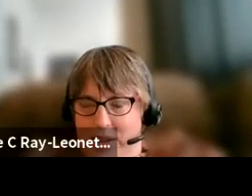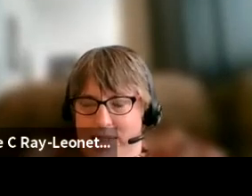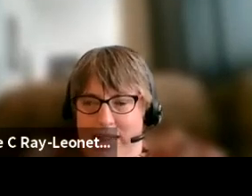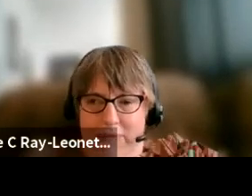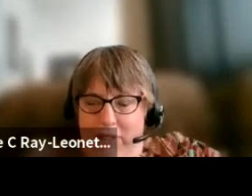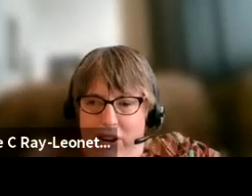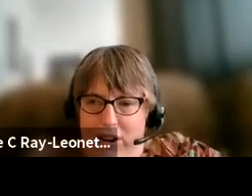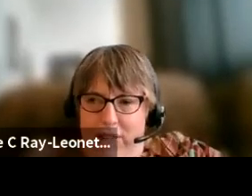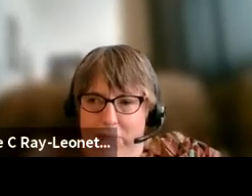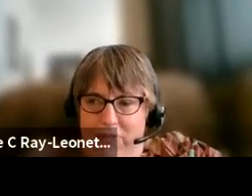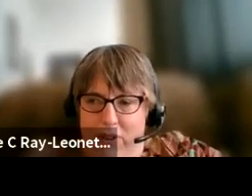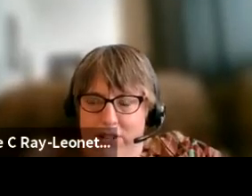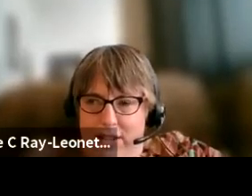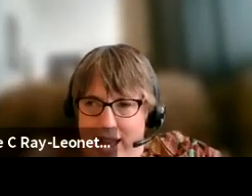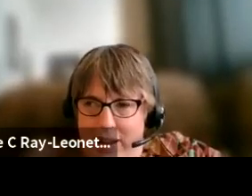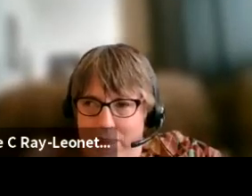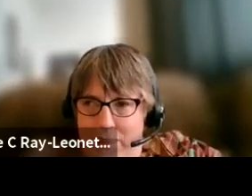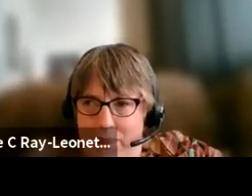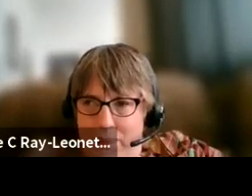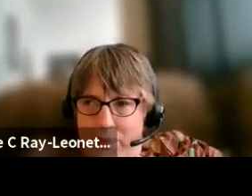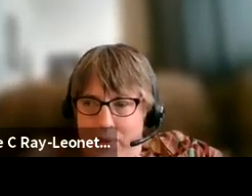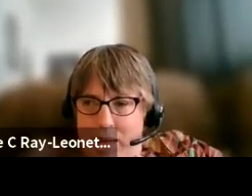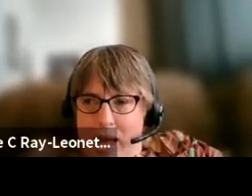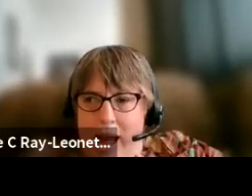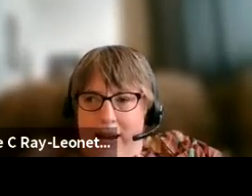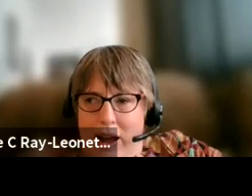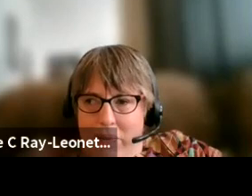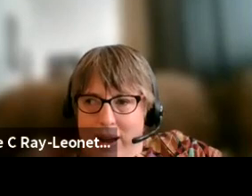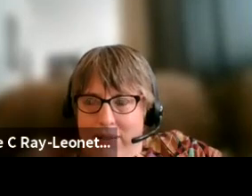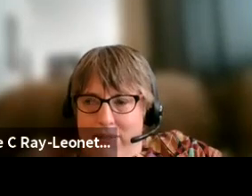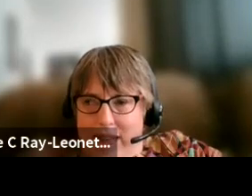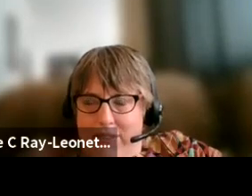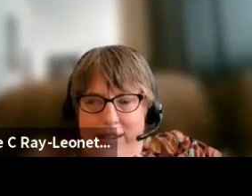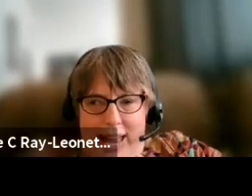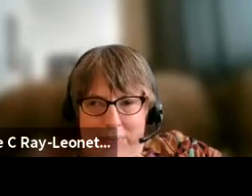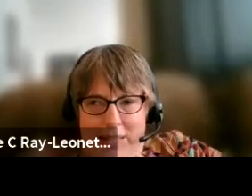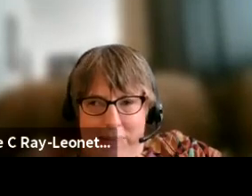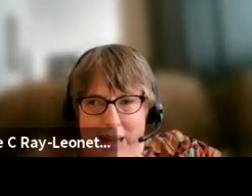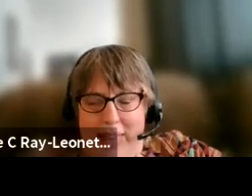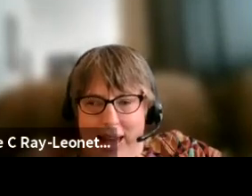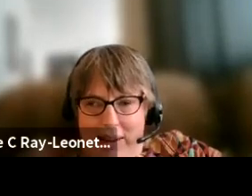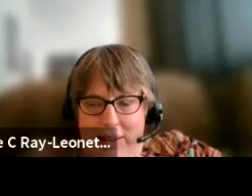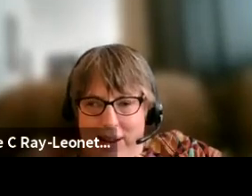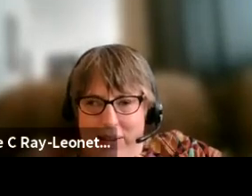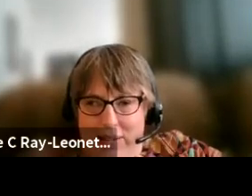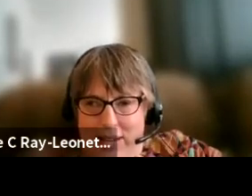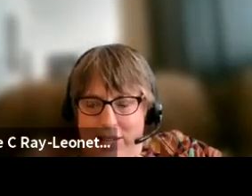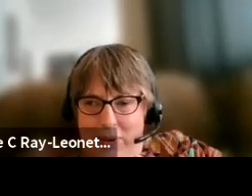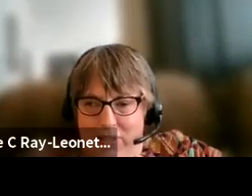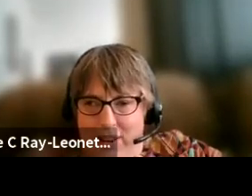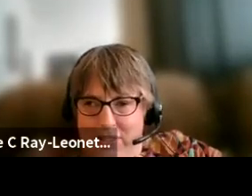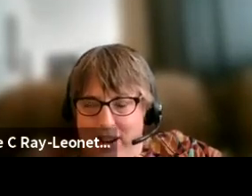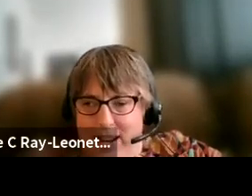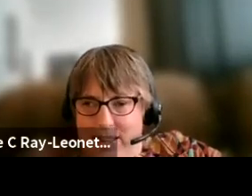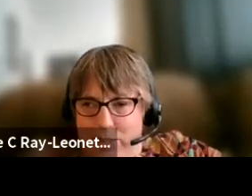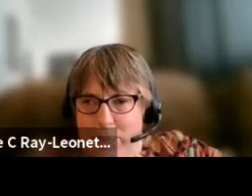says to me that they've never heard of it before today. And you know what, rather than get upset about that, you know, because it is